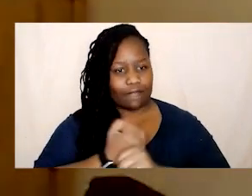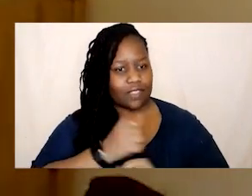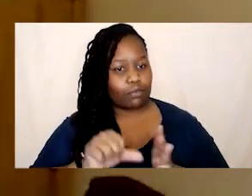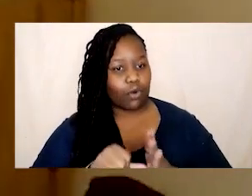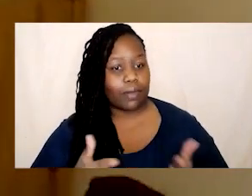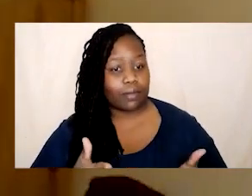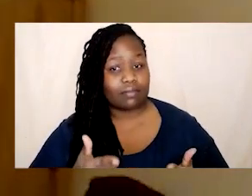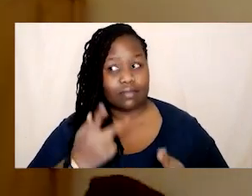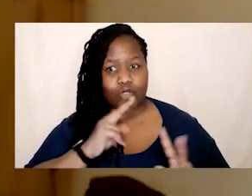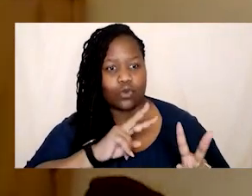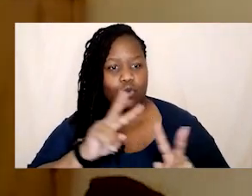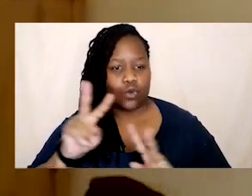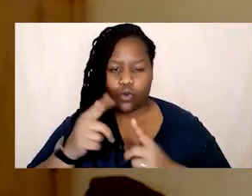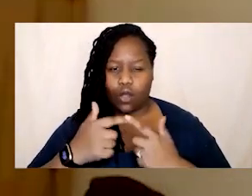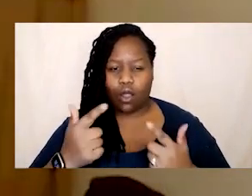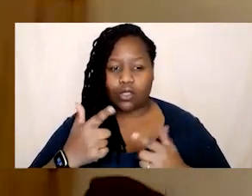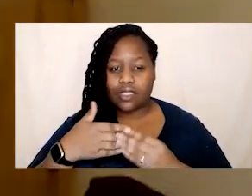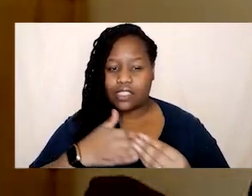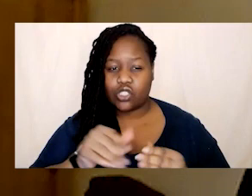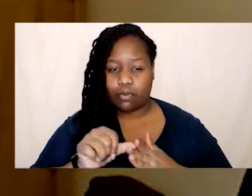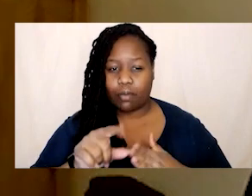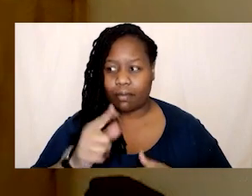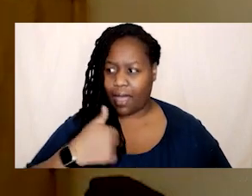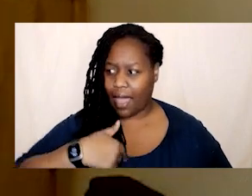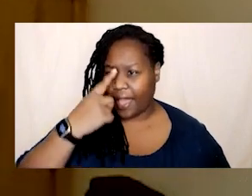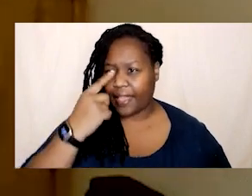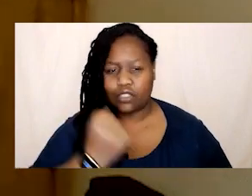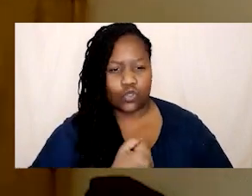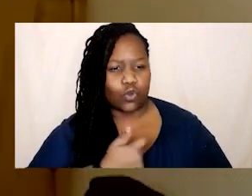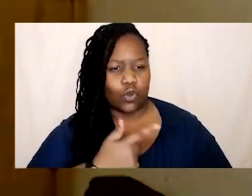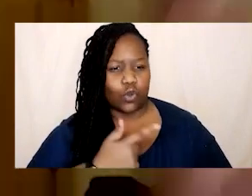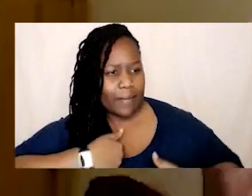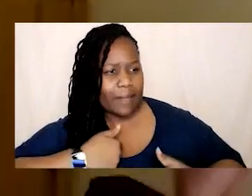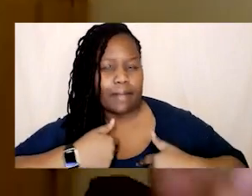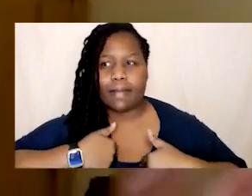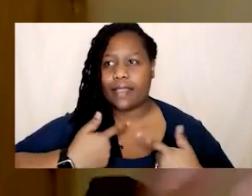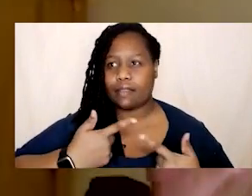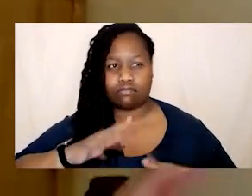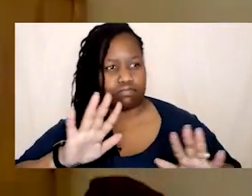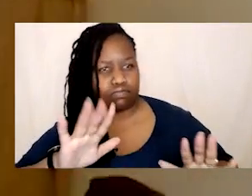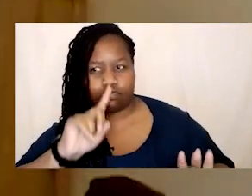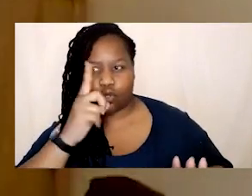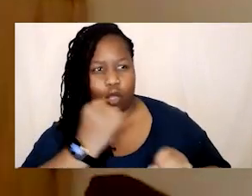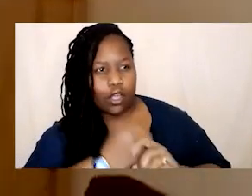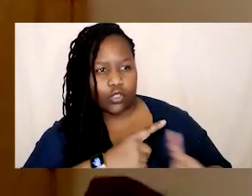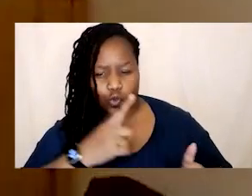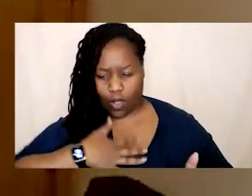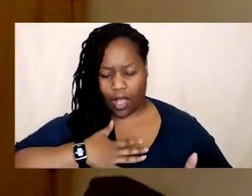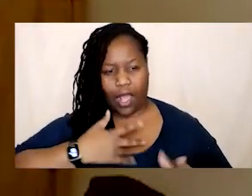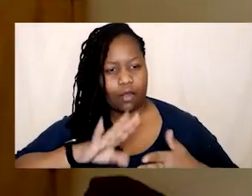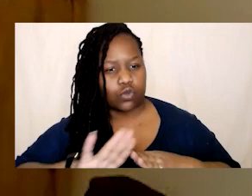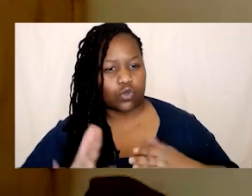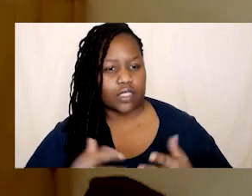the time in leadership teams like i have to deal with this like nobody else can do this you know i've got to kind of control absolutely everything